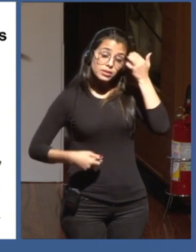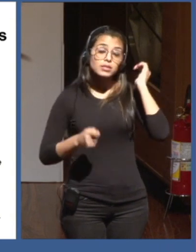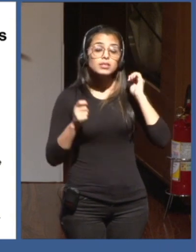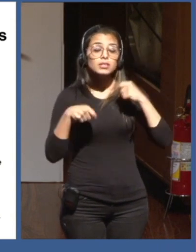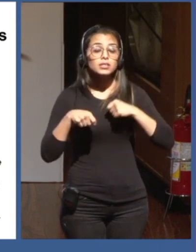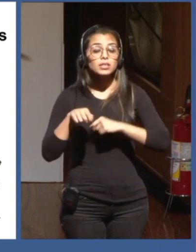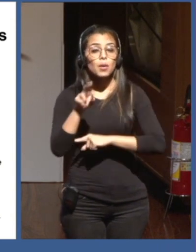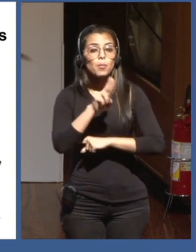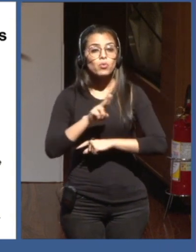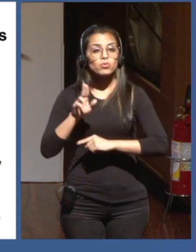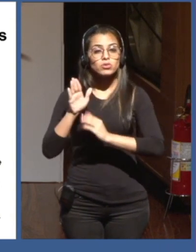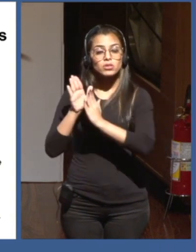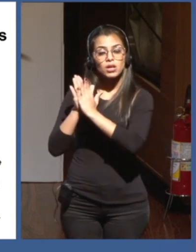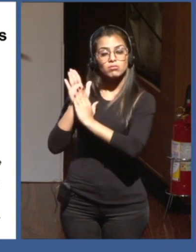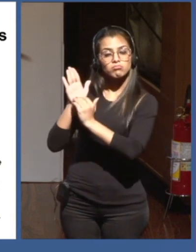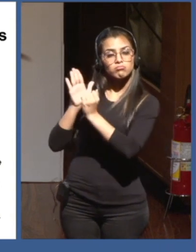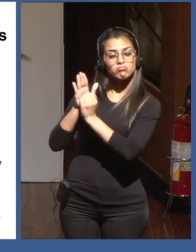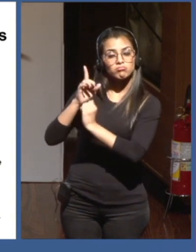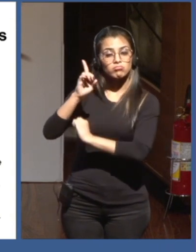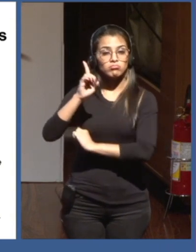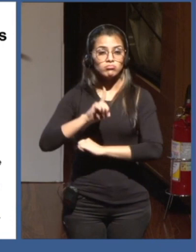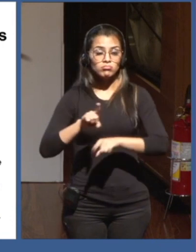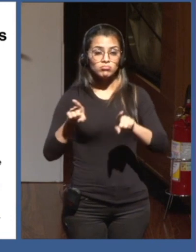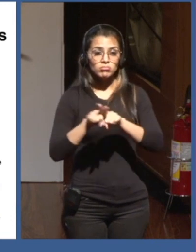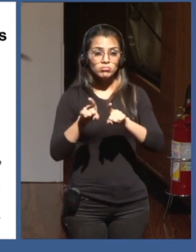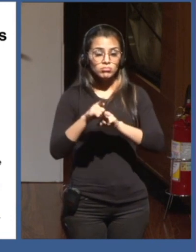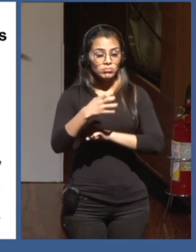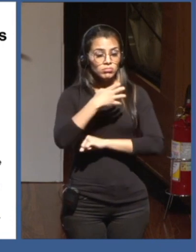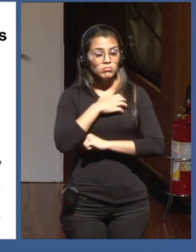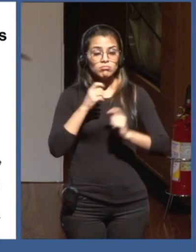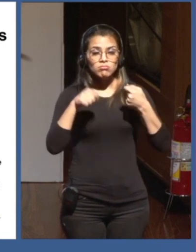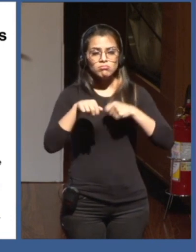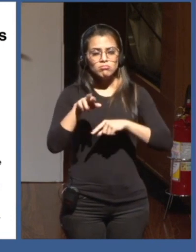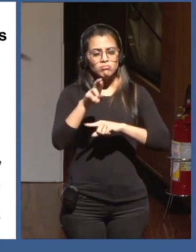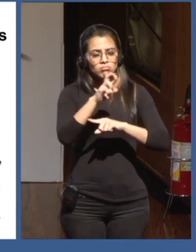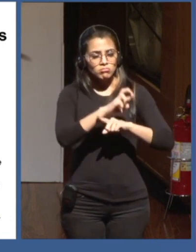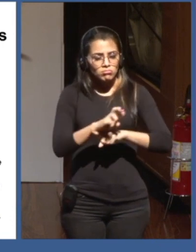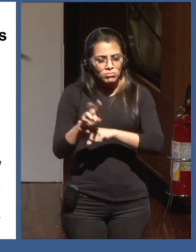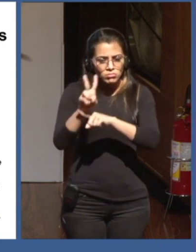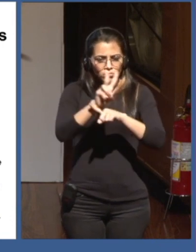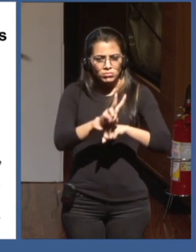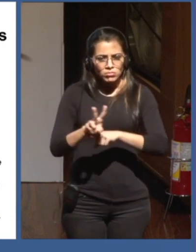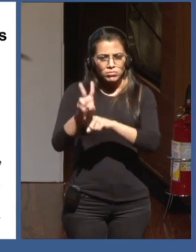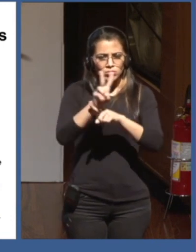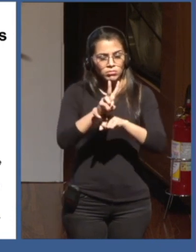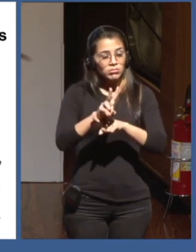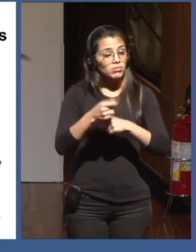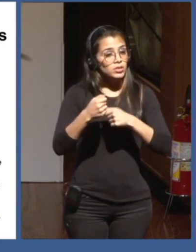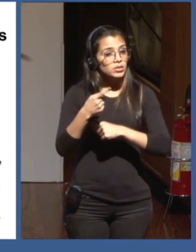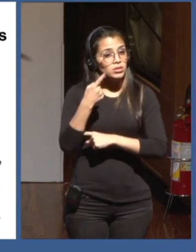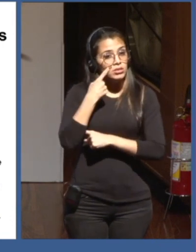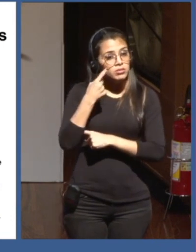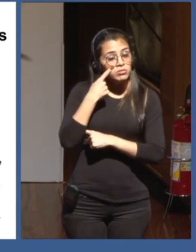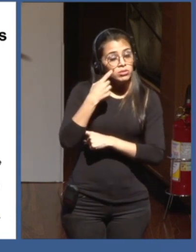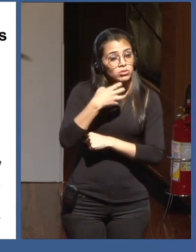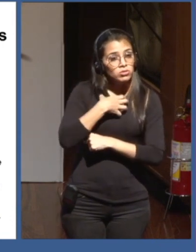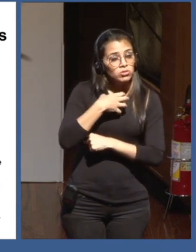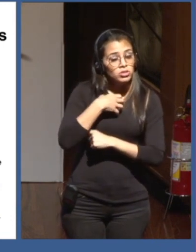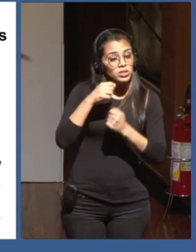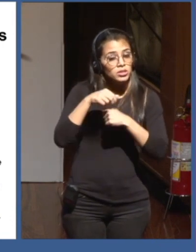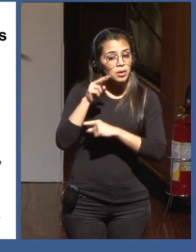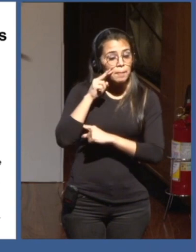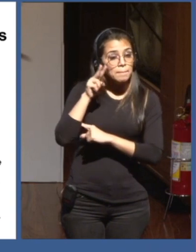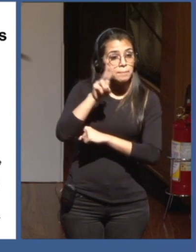to have also the means of using the data. So, it will take a lot of work, and then I will end with some, like, concrete